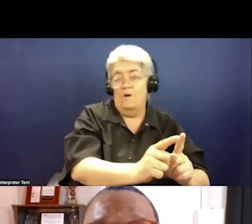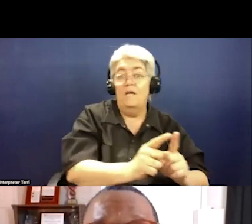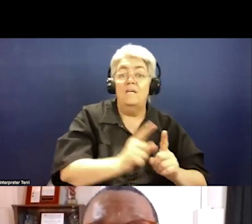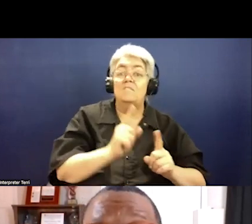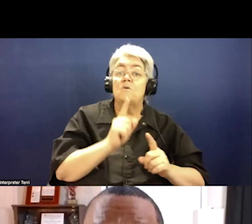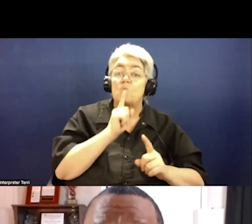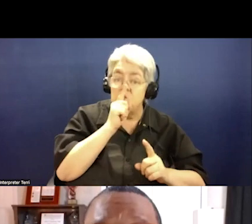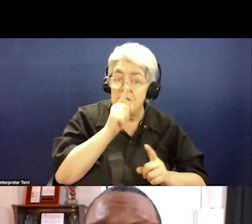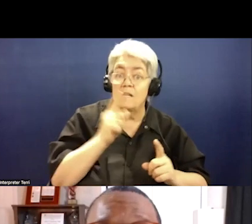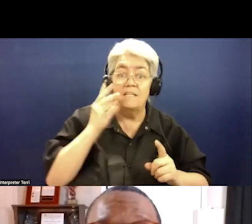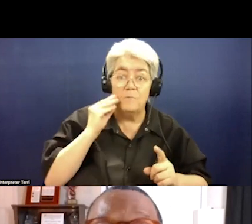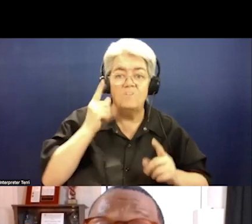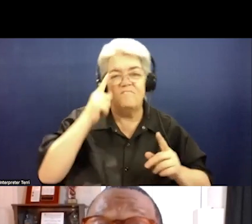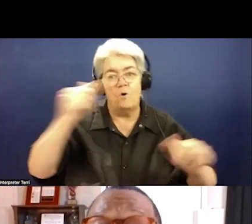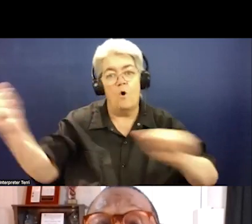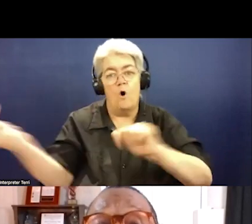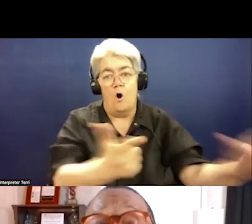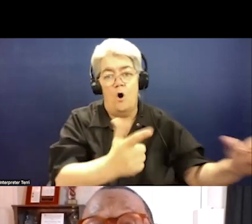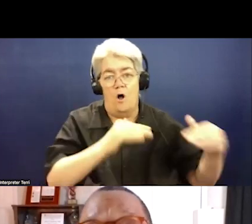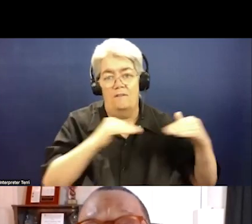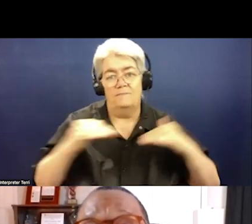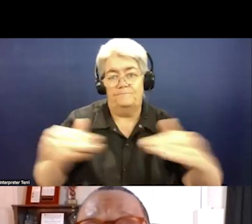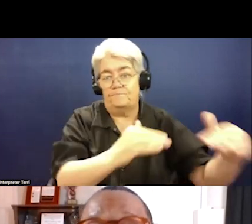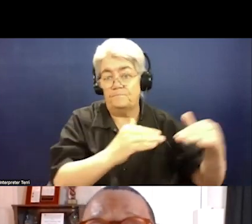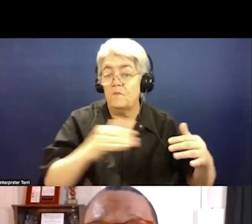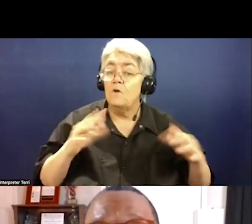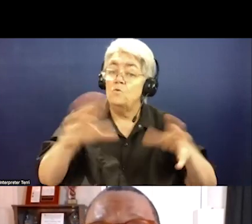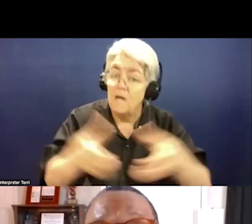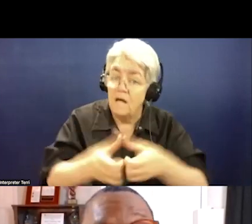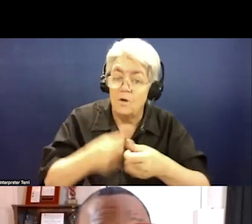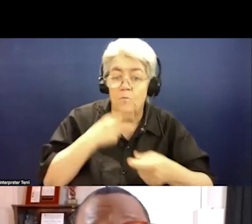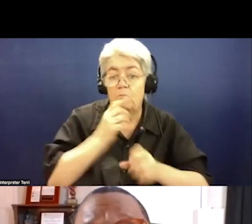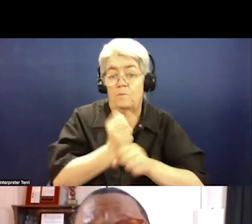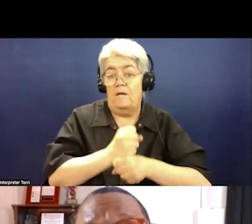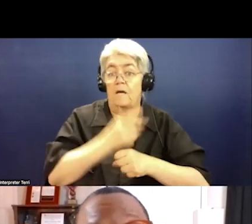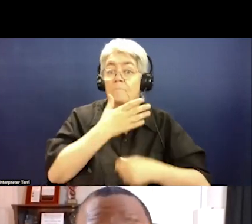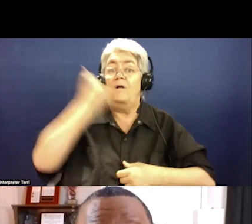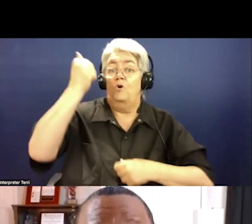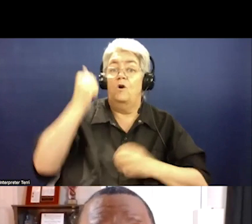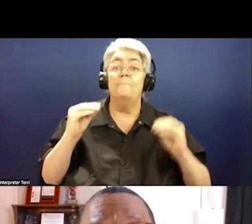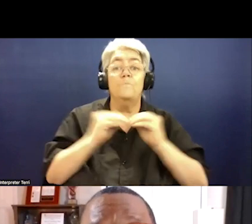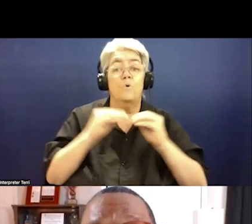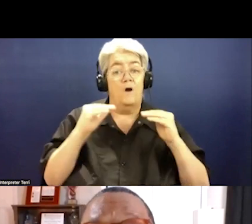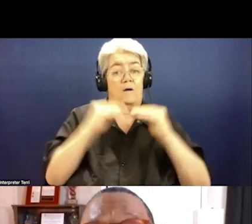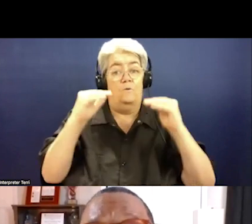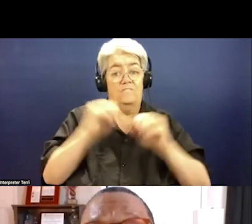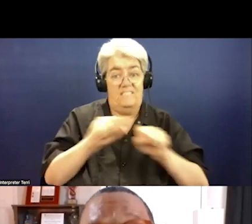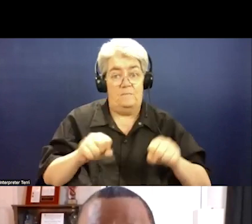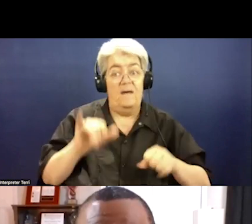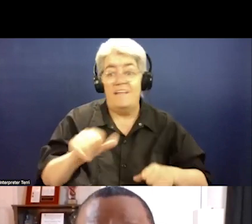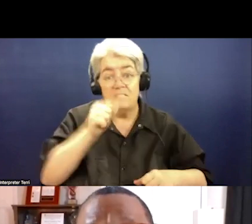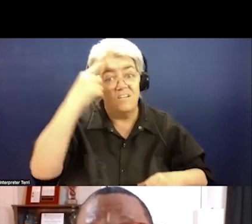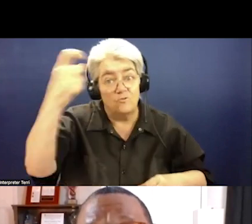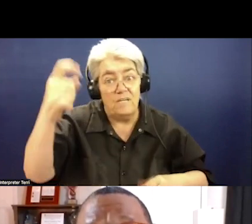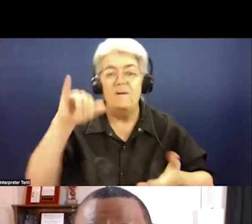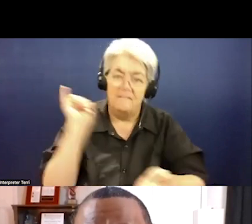for all. Together, we will build a better, more equitable system. And that is not a dream. That is